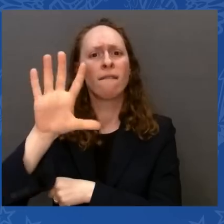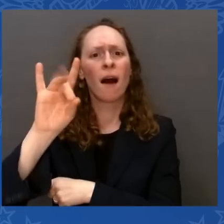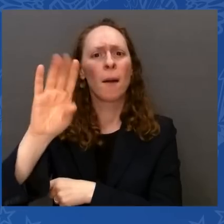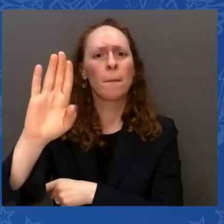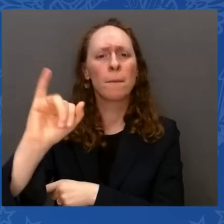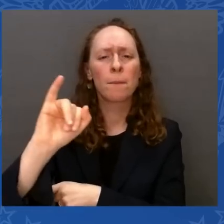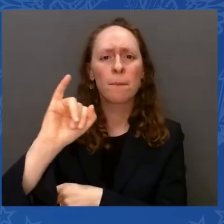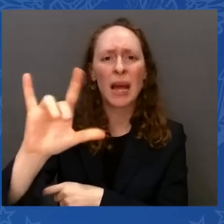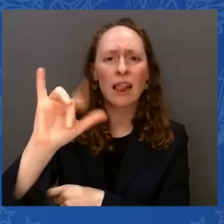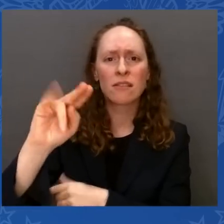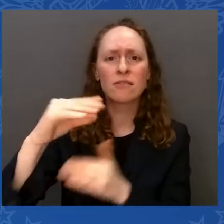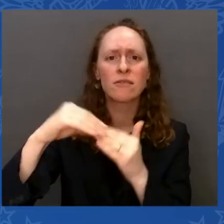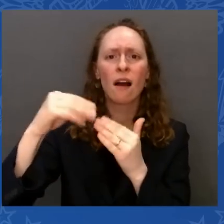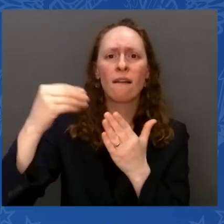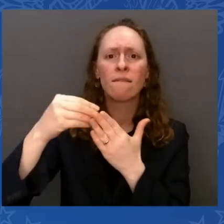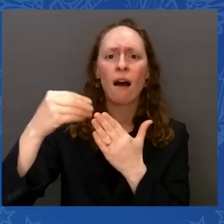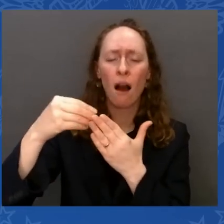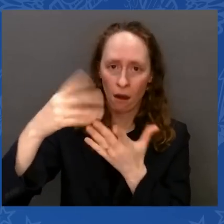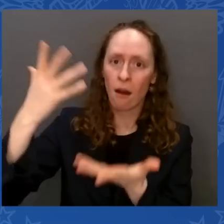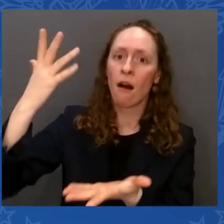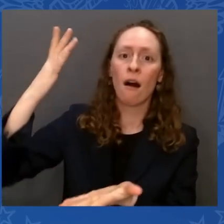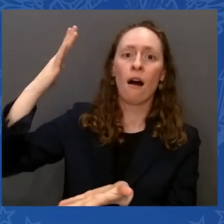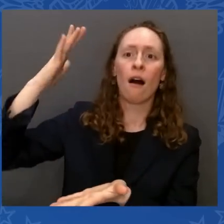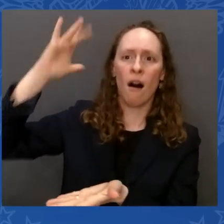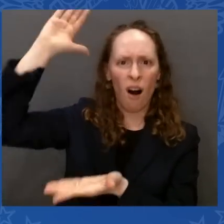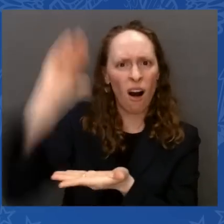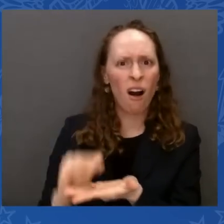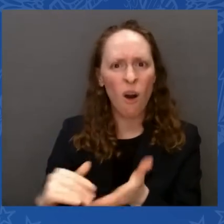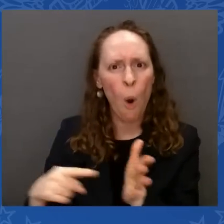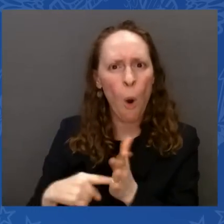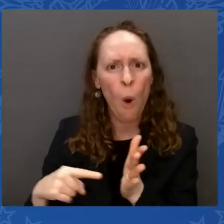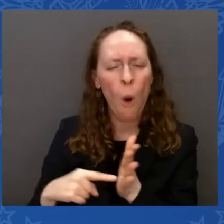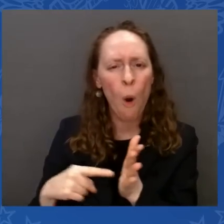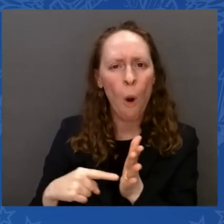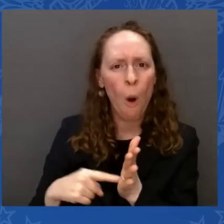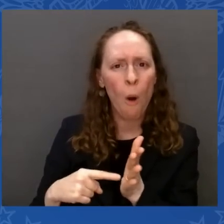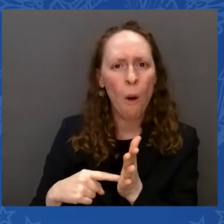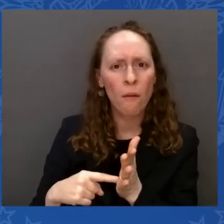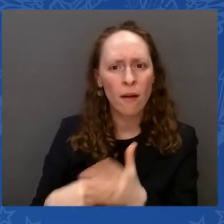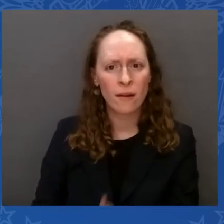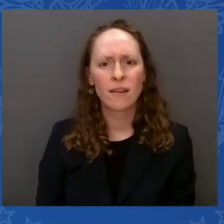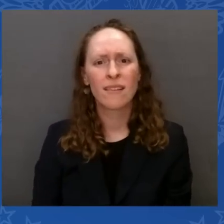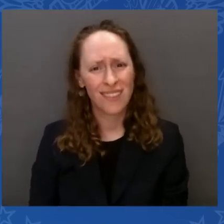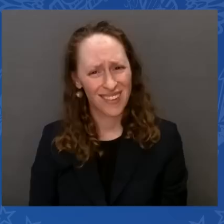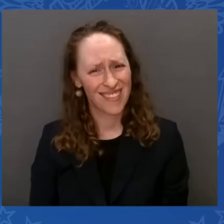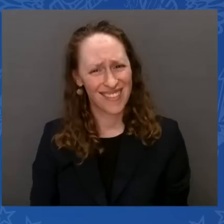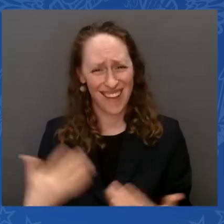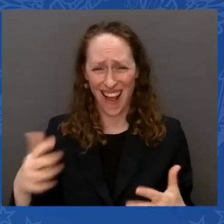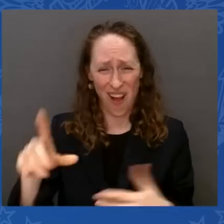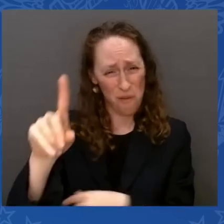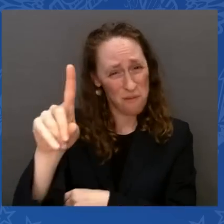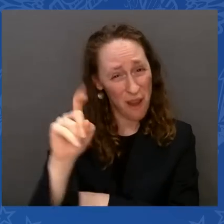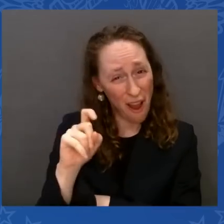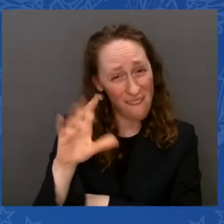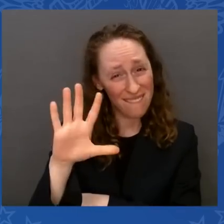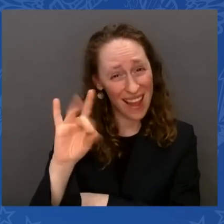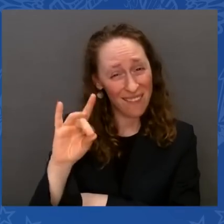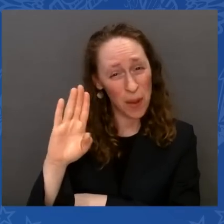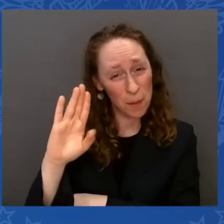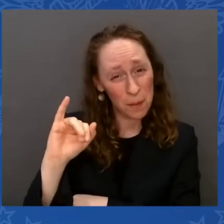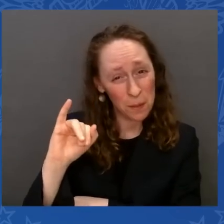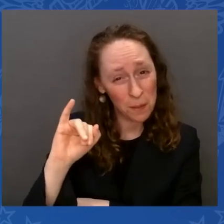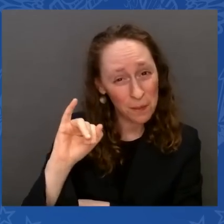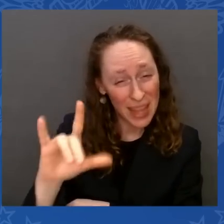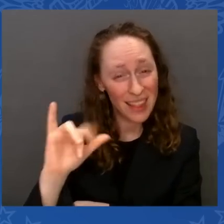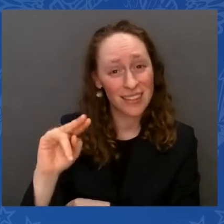Don't forget that part to tell people. It's not just that you pay less for the drug. It means that the federal government isn't paying for the — the federal government's not